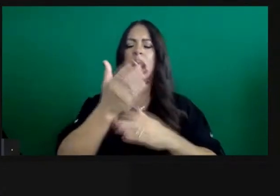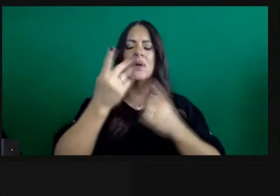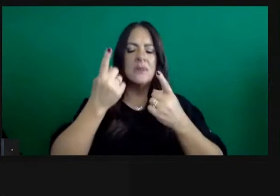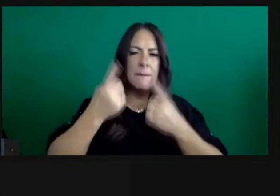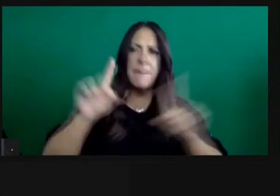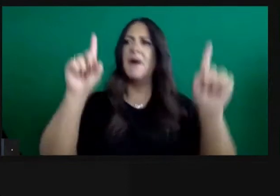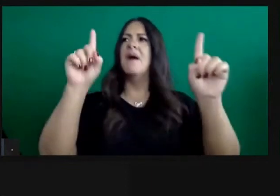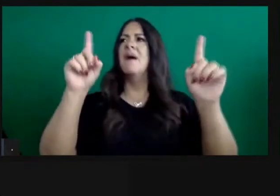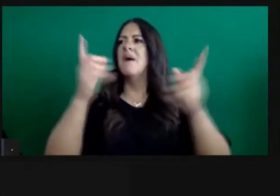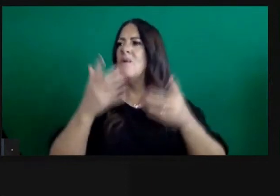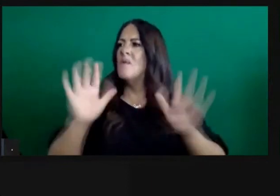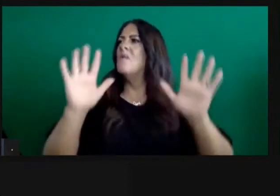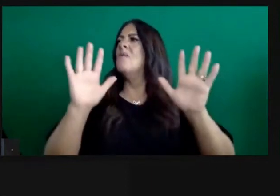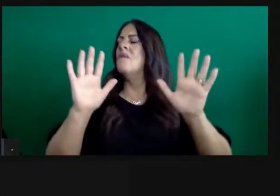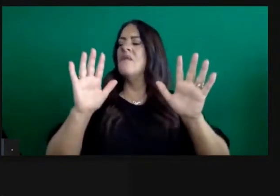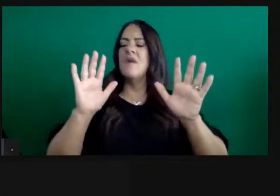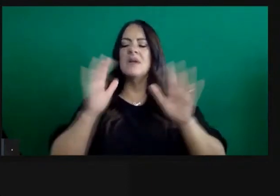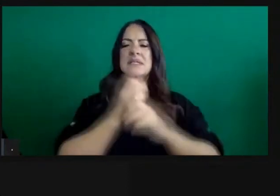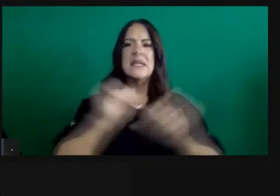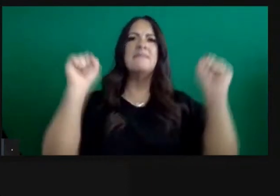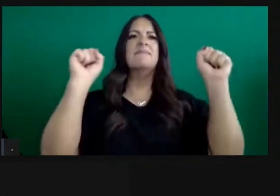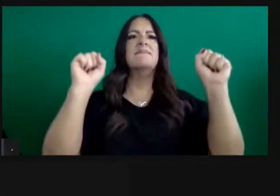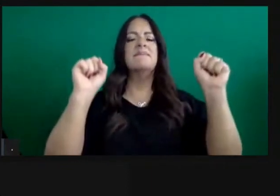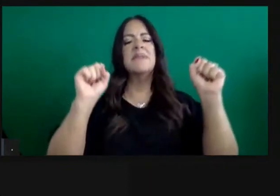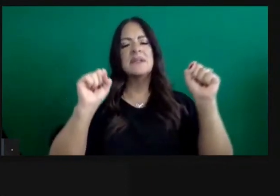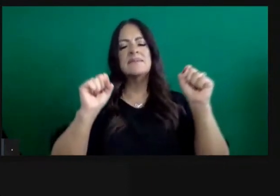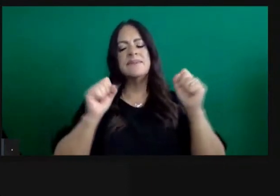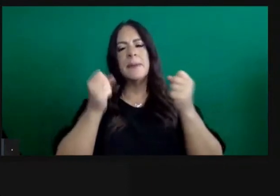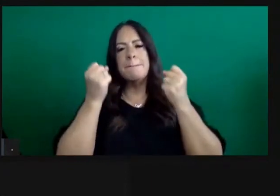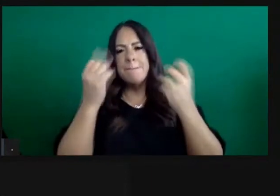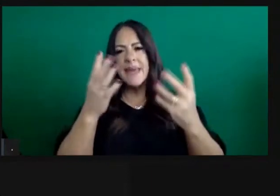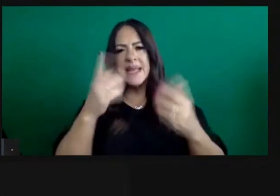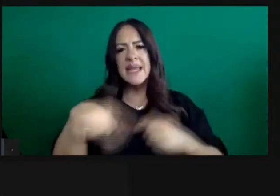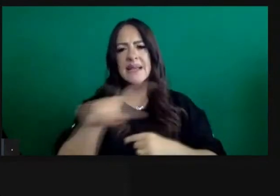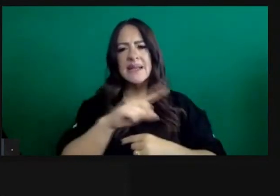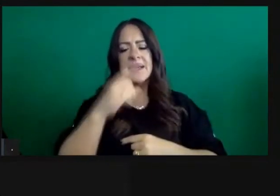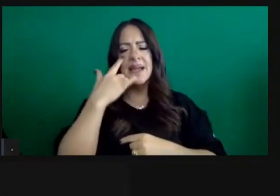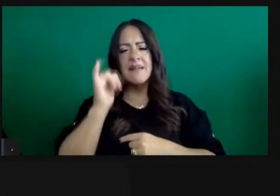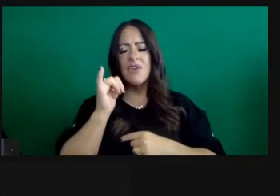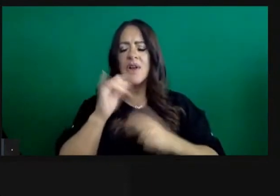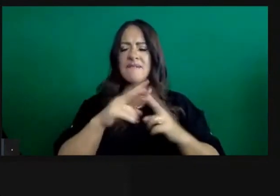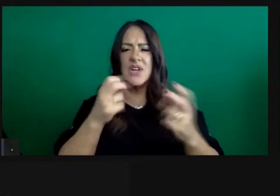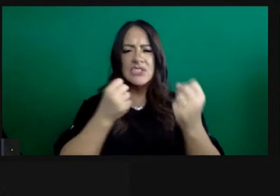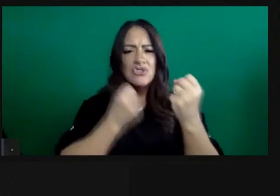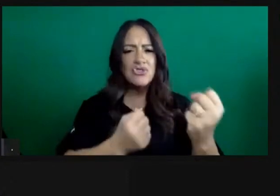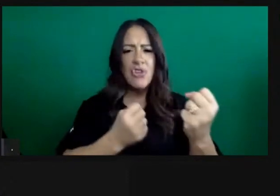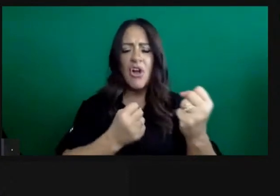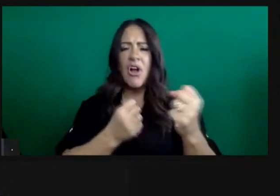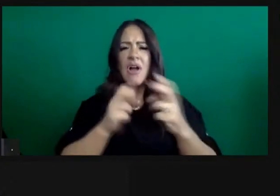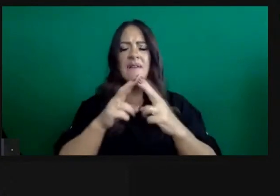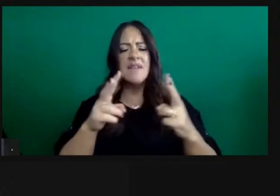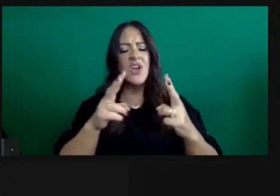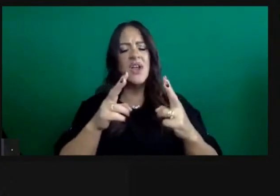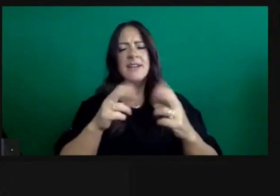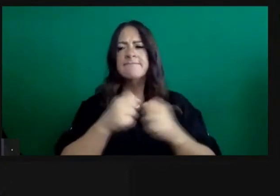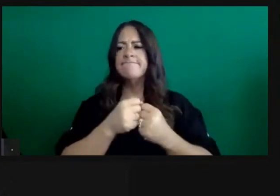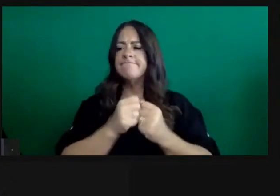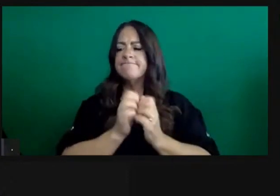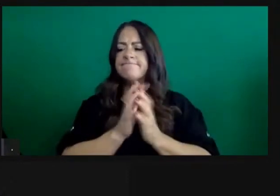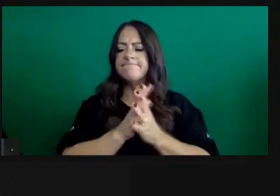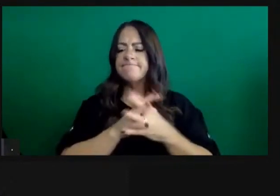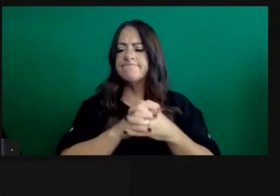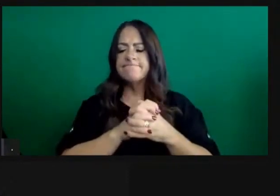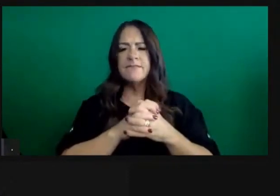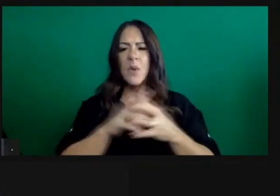Californians and as much of California standing strong, standing stronger actually than we were